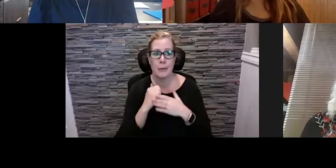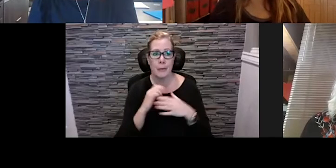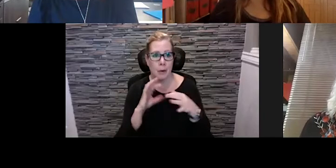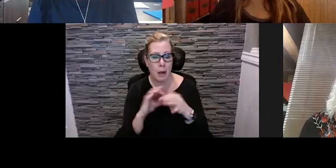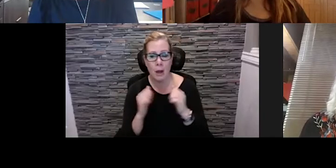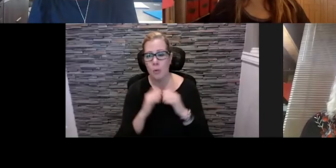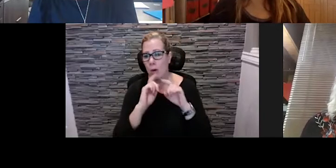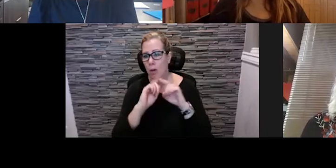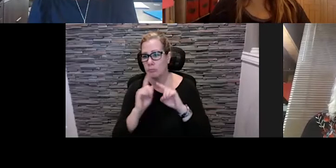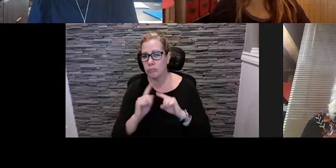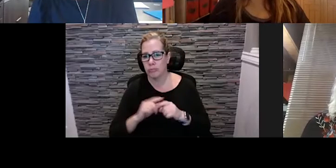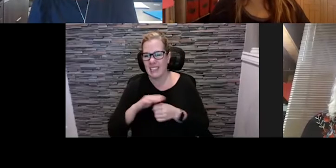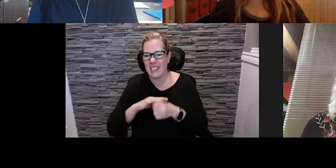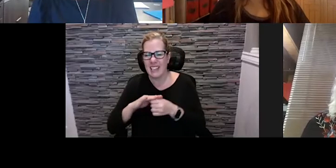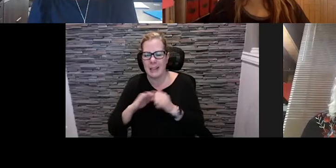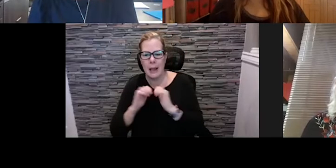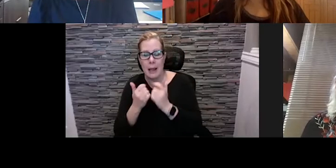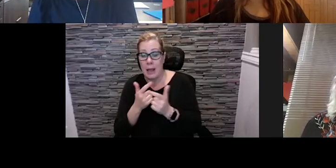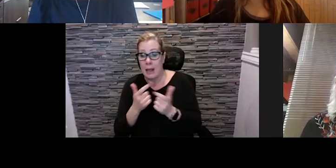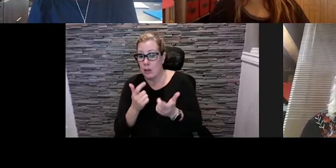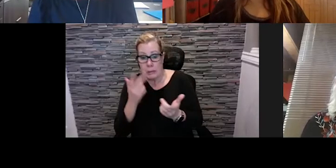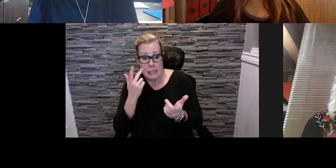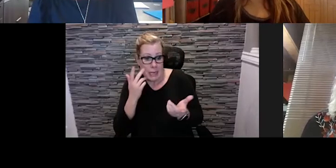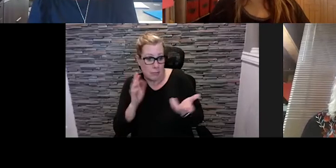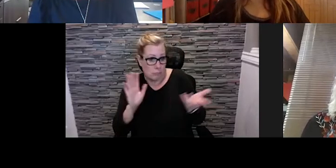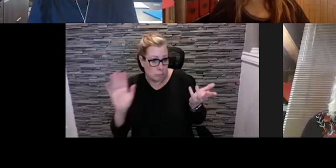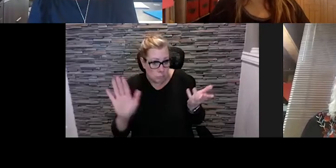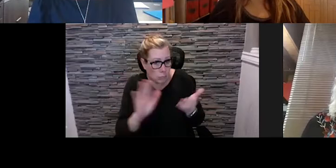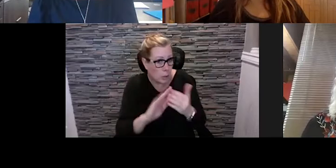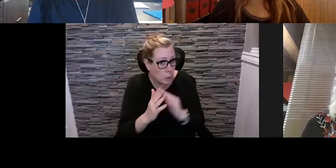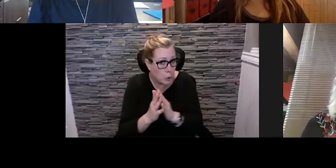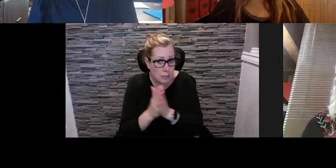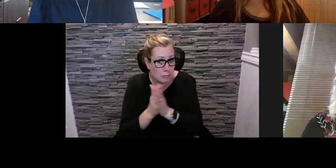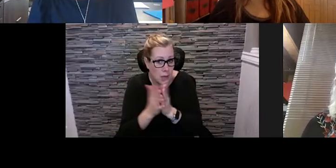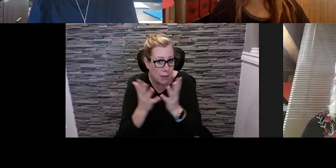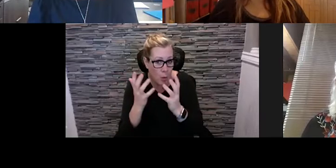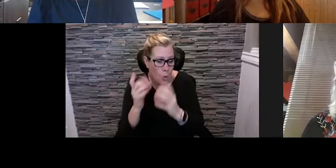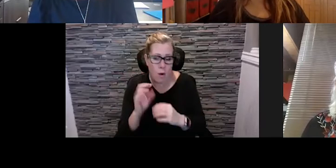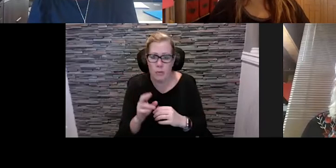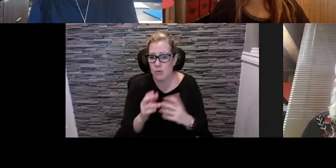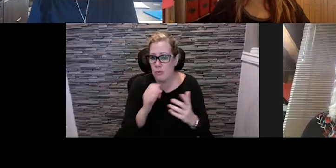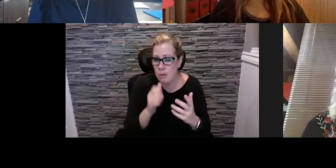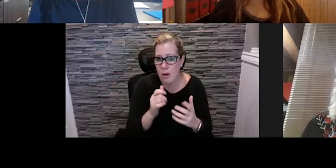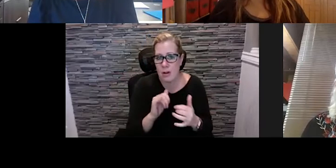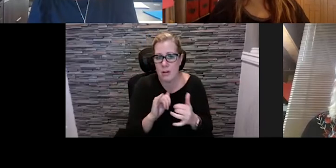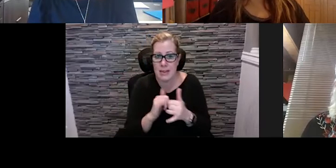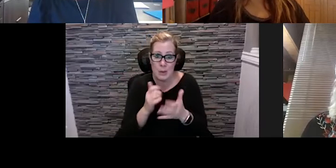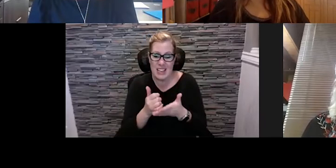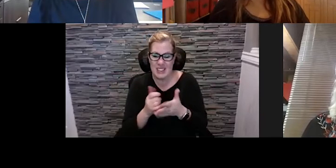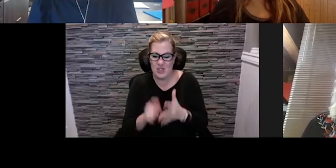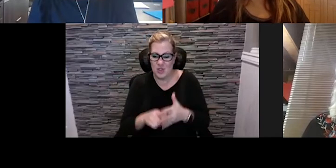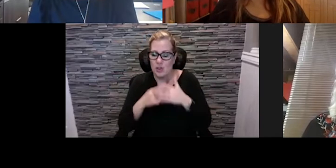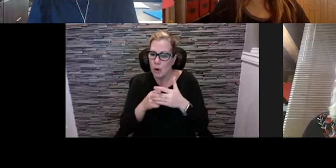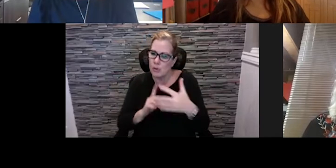some connections to find out where those interests are for more things to occur and how we can start to build those bridges. To connect